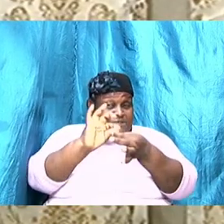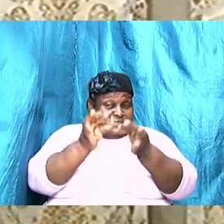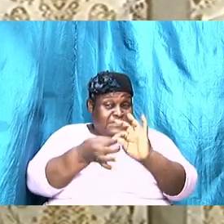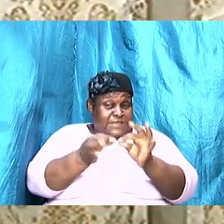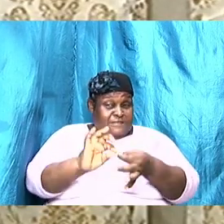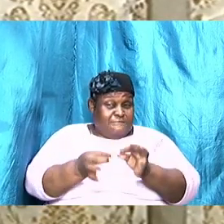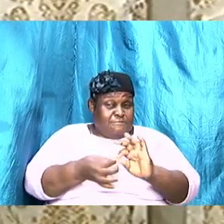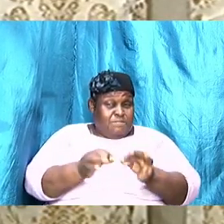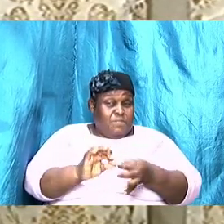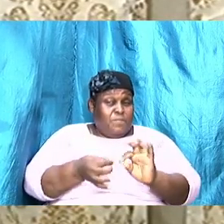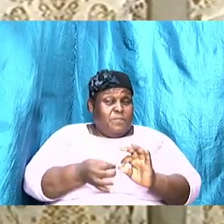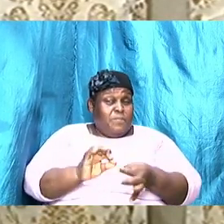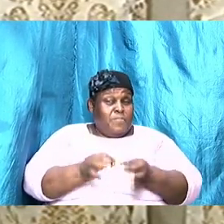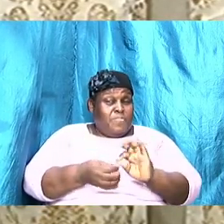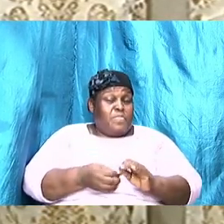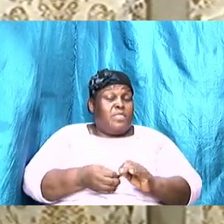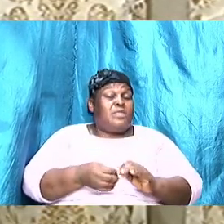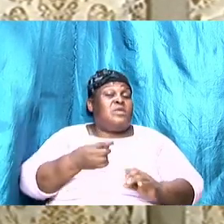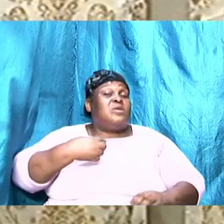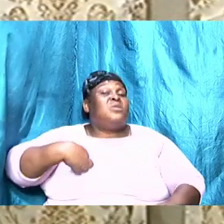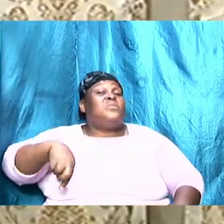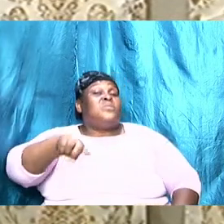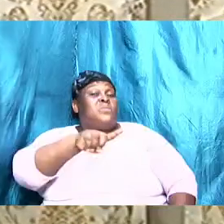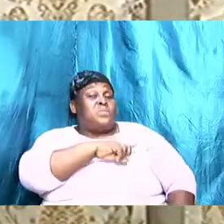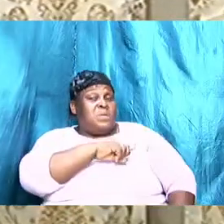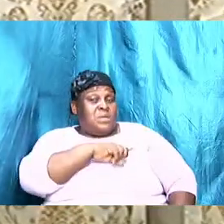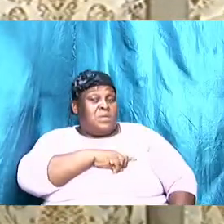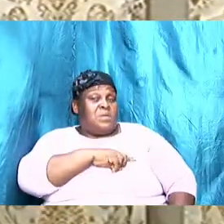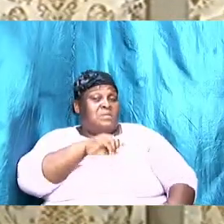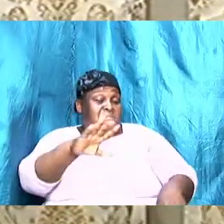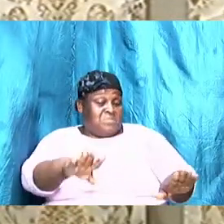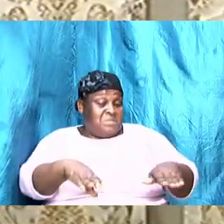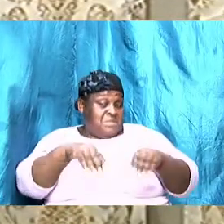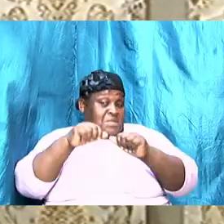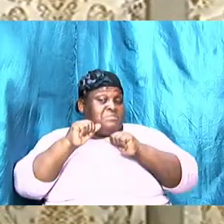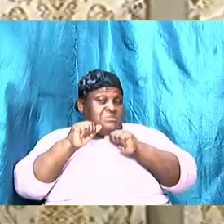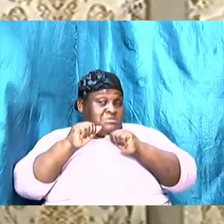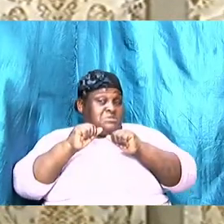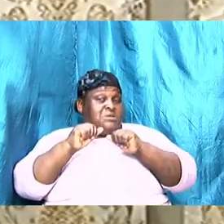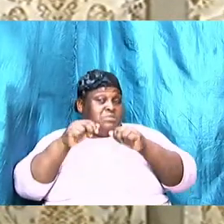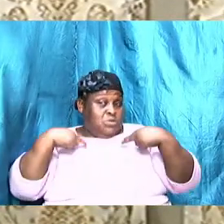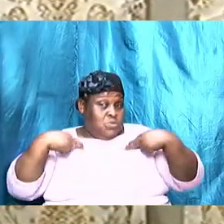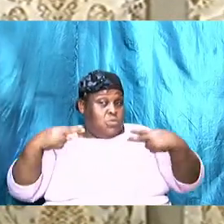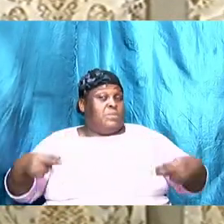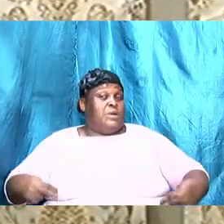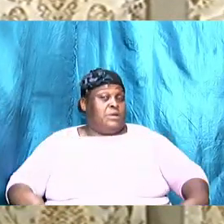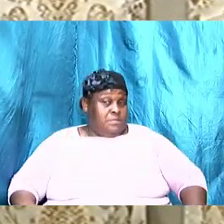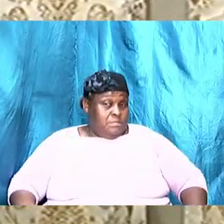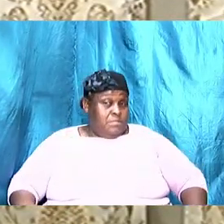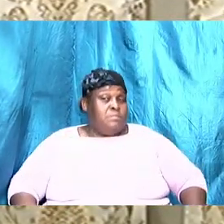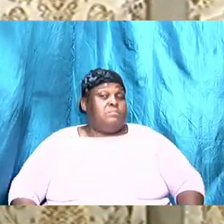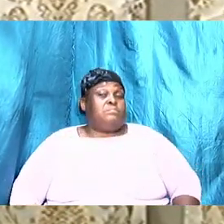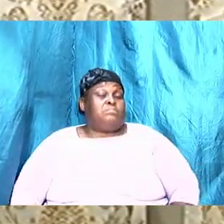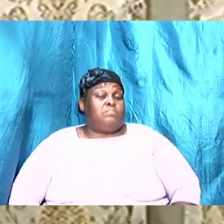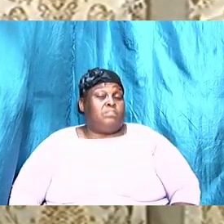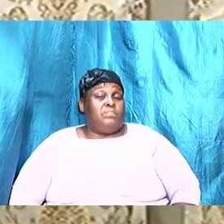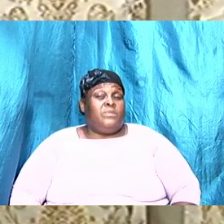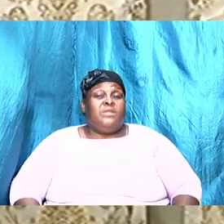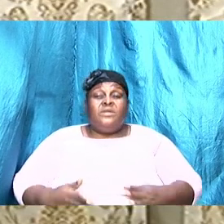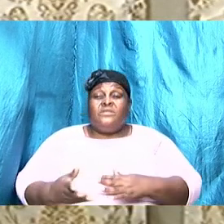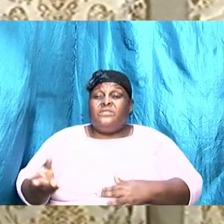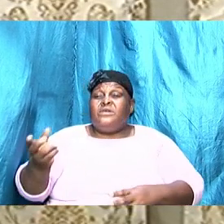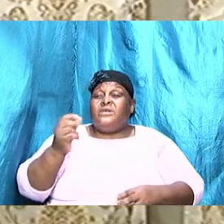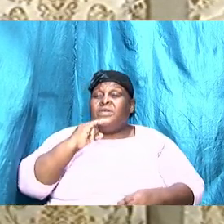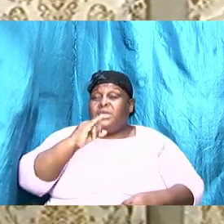flexible beings. We are adaptable. Yes, you are. And there is